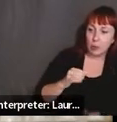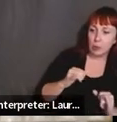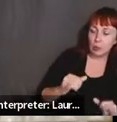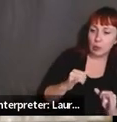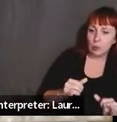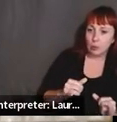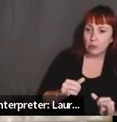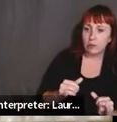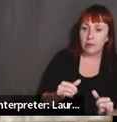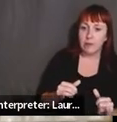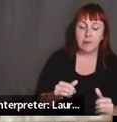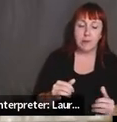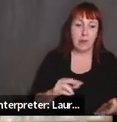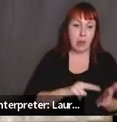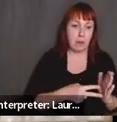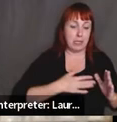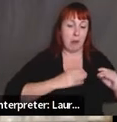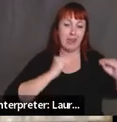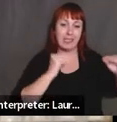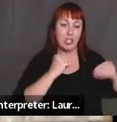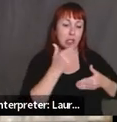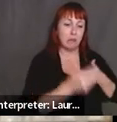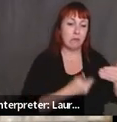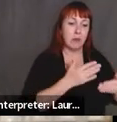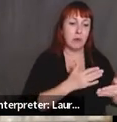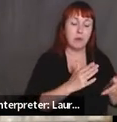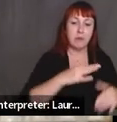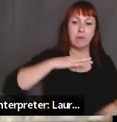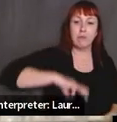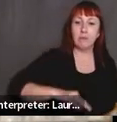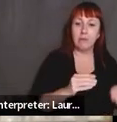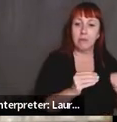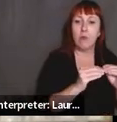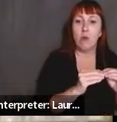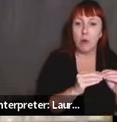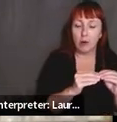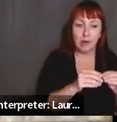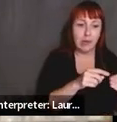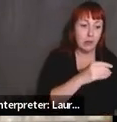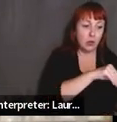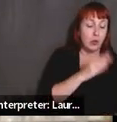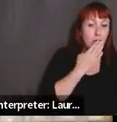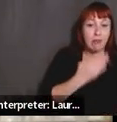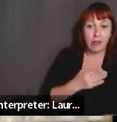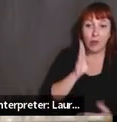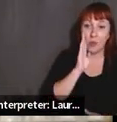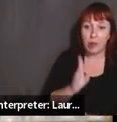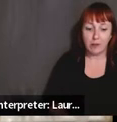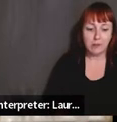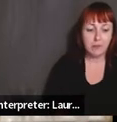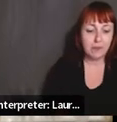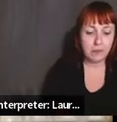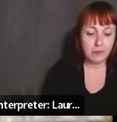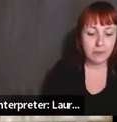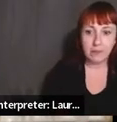your, uh, teaching so much more worthy and your students will definitely, um, thank you for that. So, um,